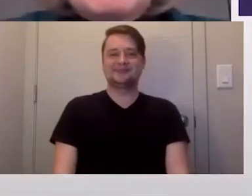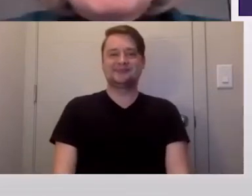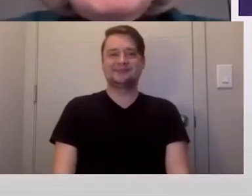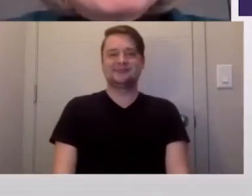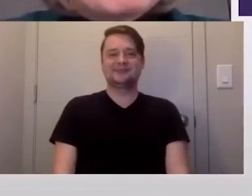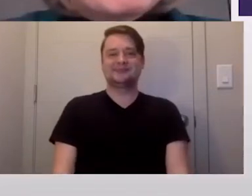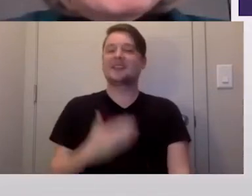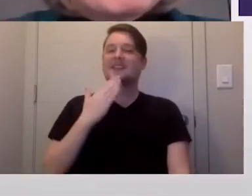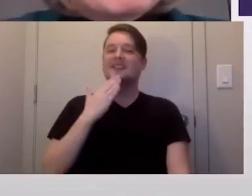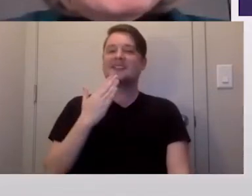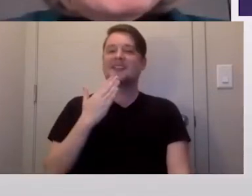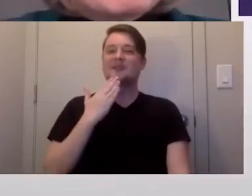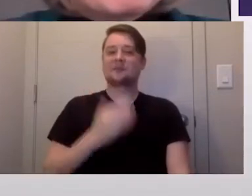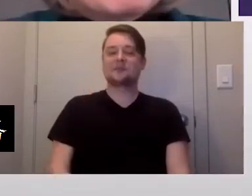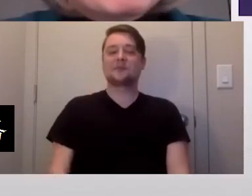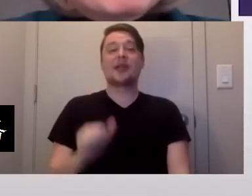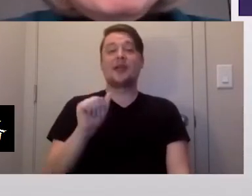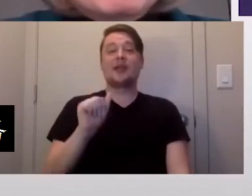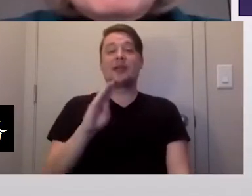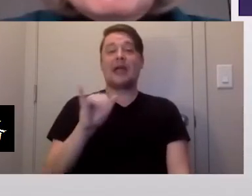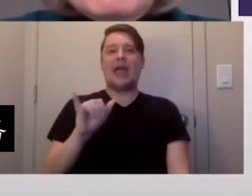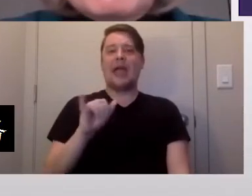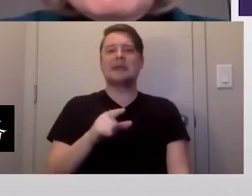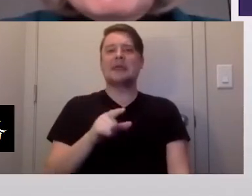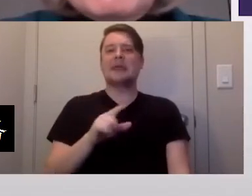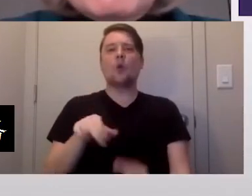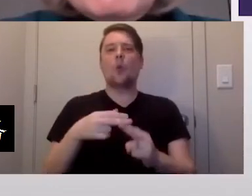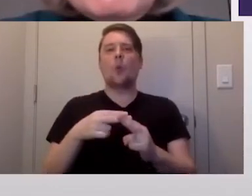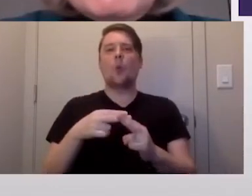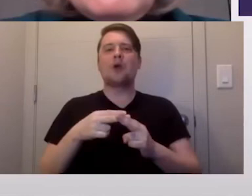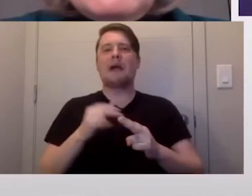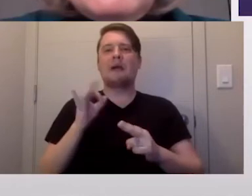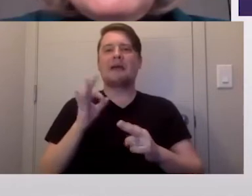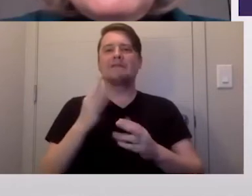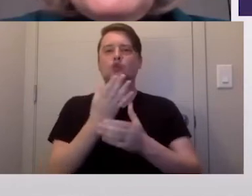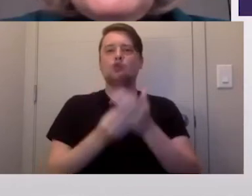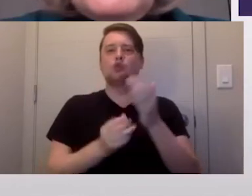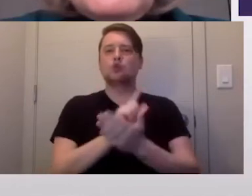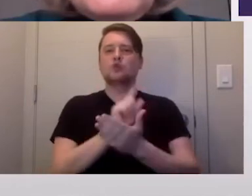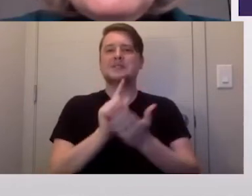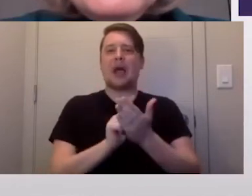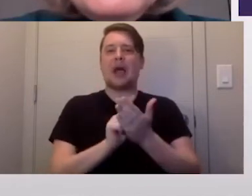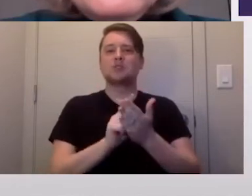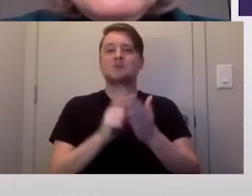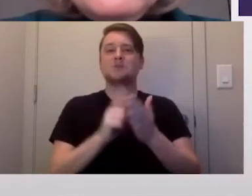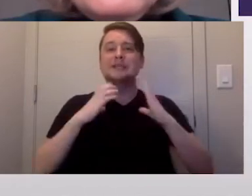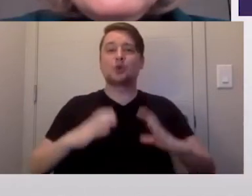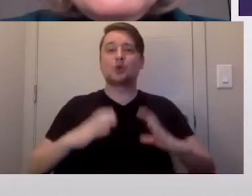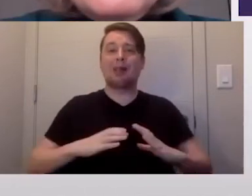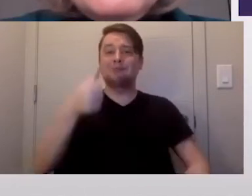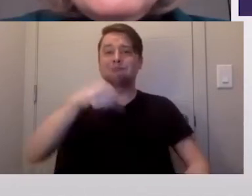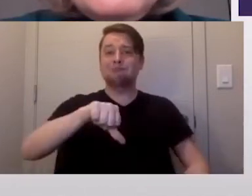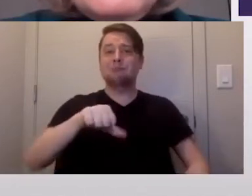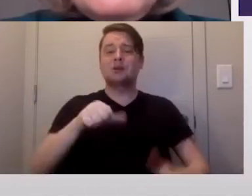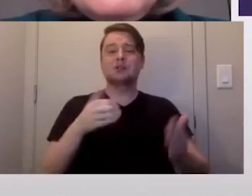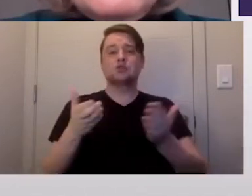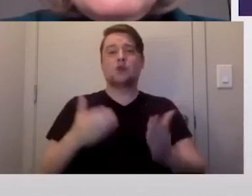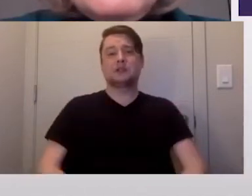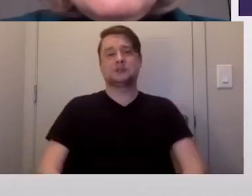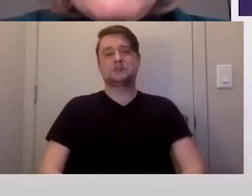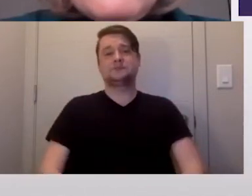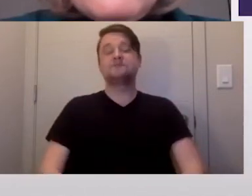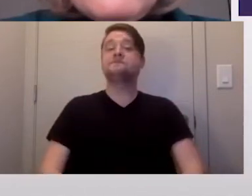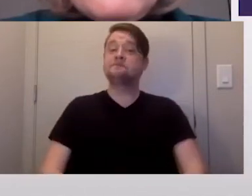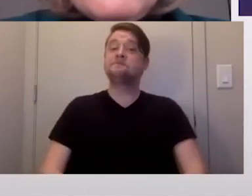Thanks, Sterling. Abby, what about the case of losing hours because a client is turning down the service? Yeah,